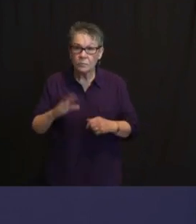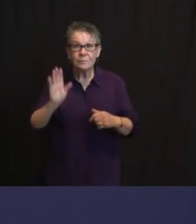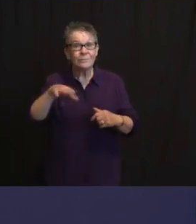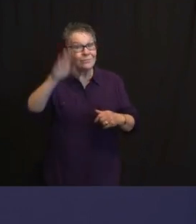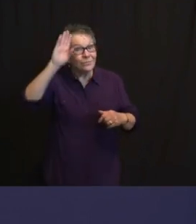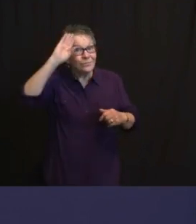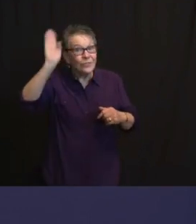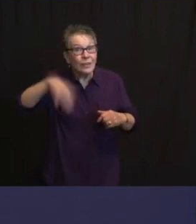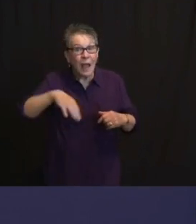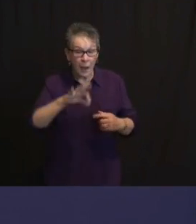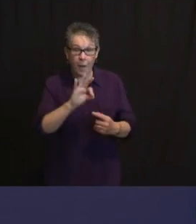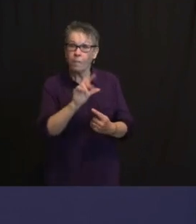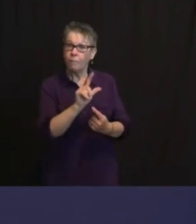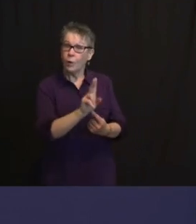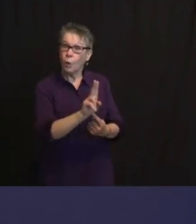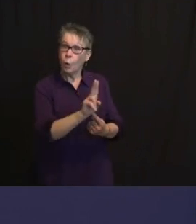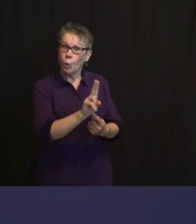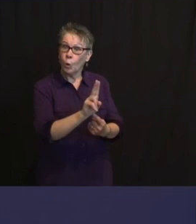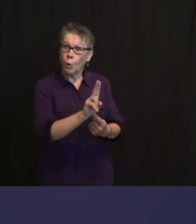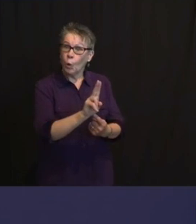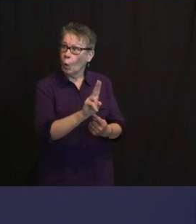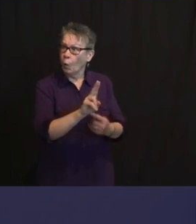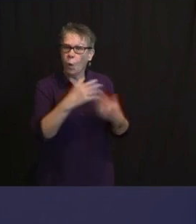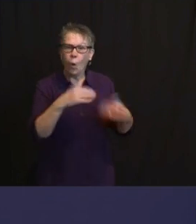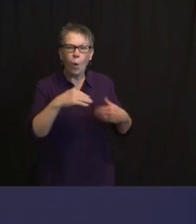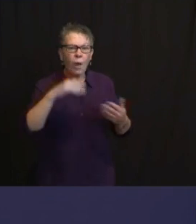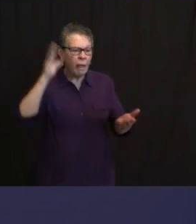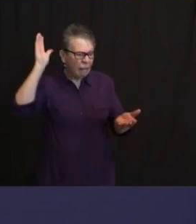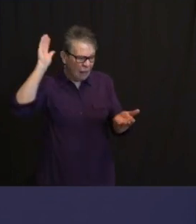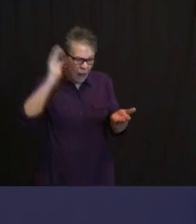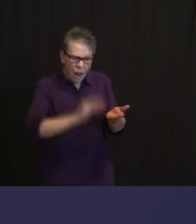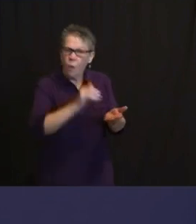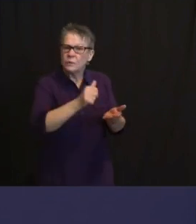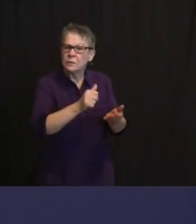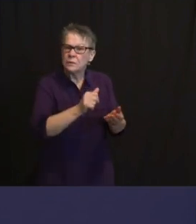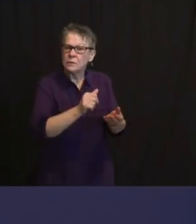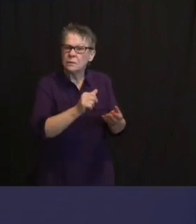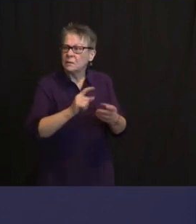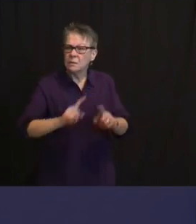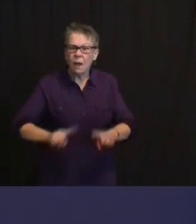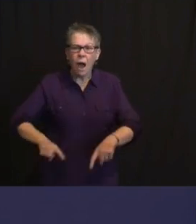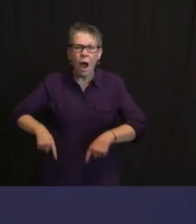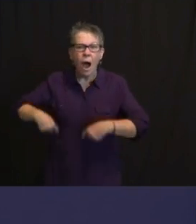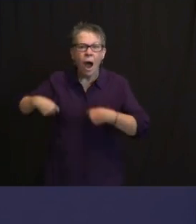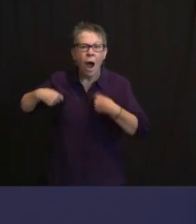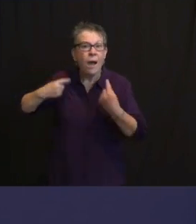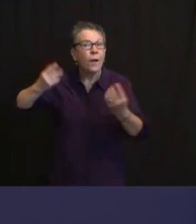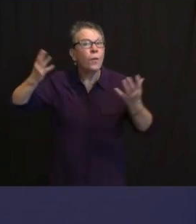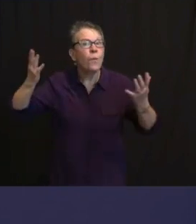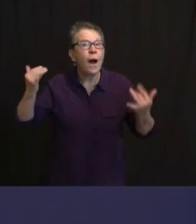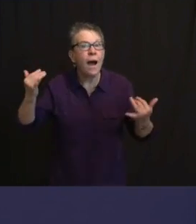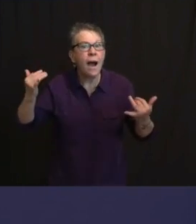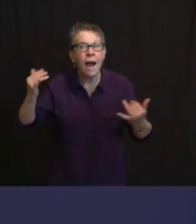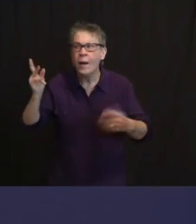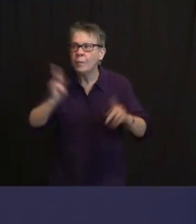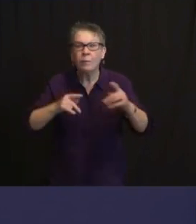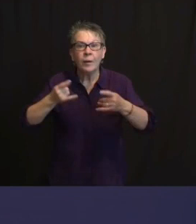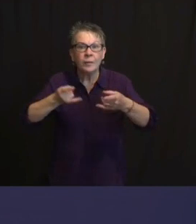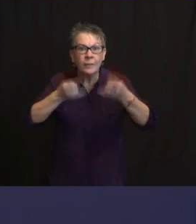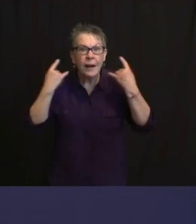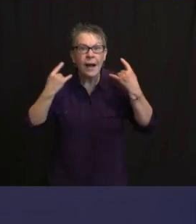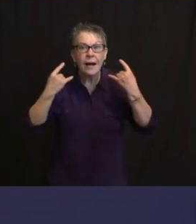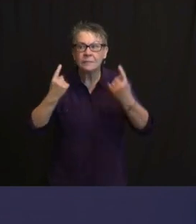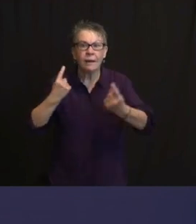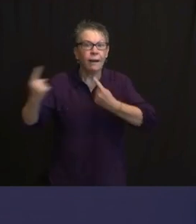YEARS. BECAUSE PEOPLE ARE MASKING UP. THEY'RE WASHING THEIR HANDS. RESPIRATORY DROPLET INFECTIONS CAN BE